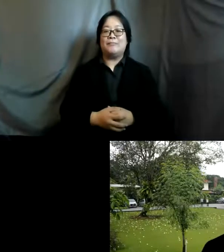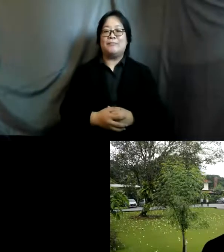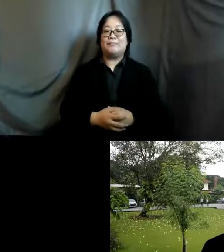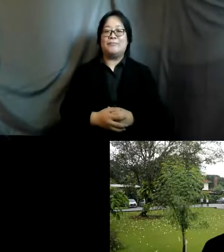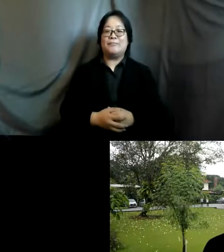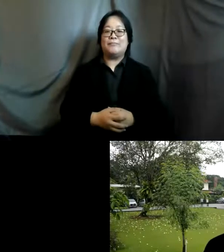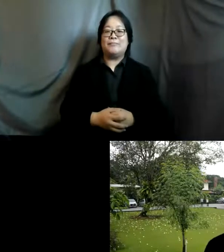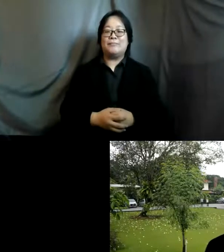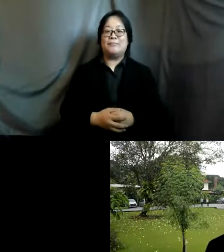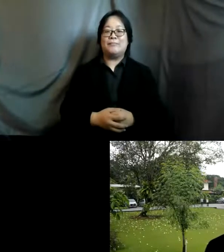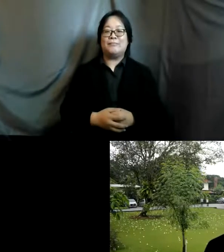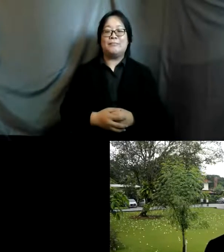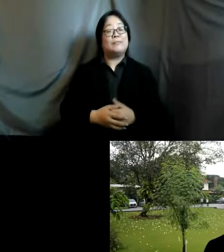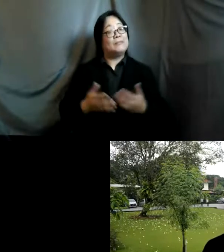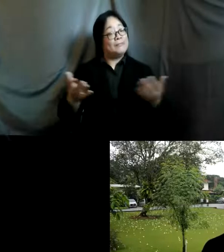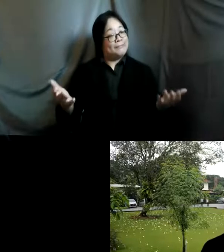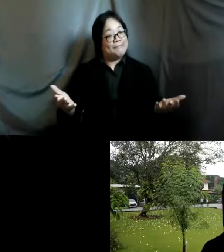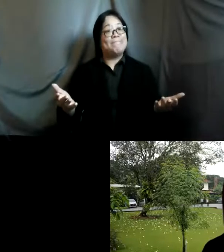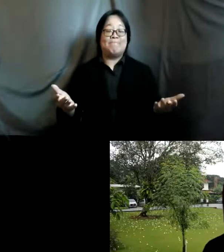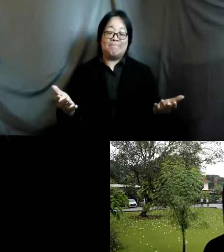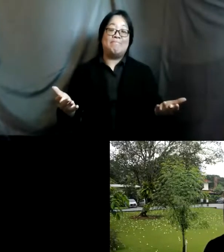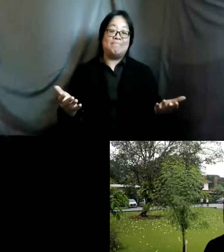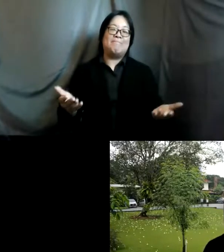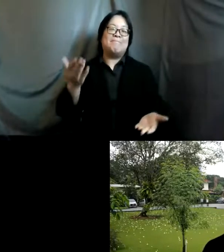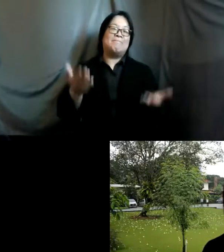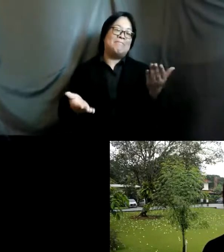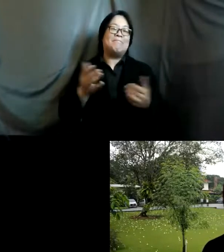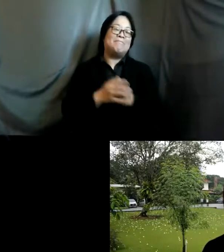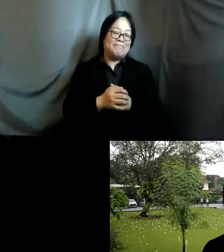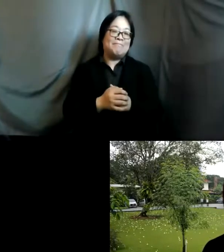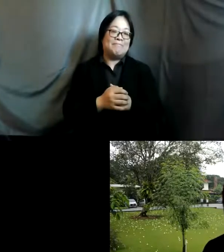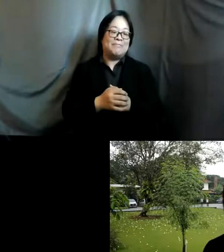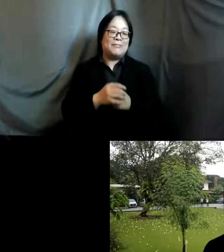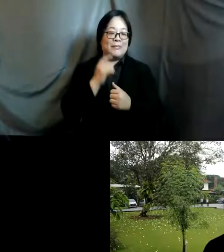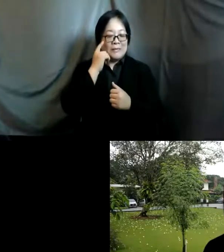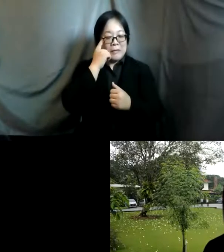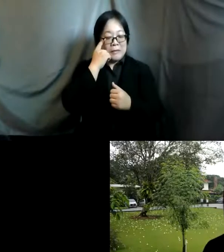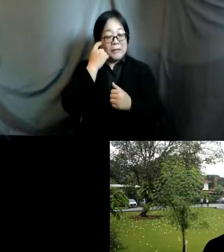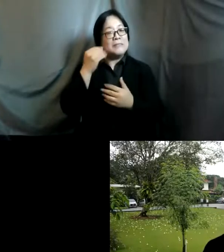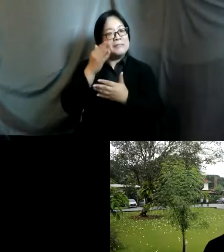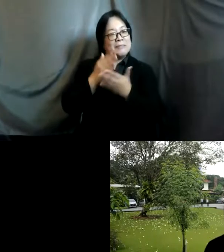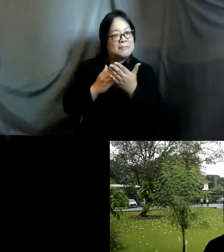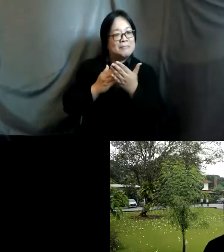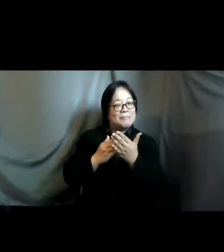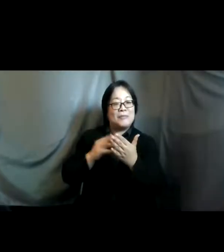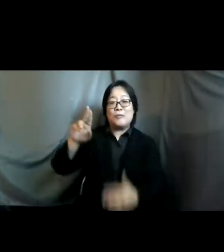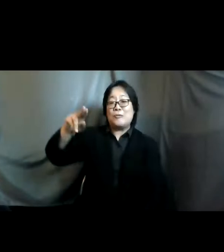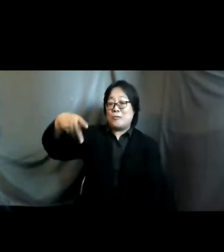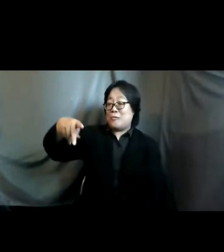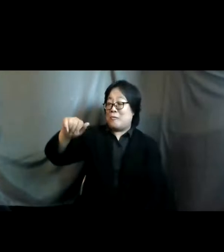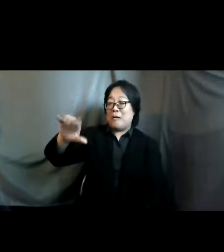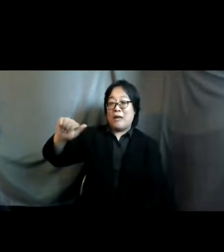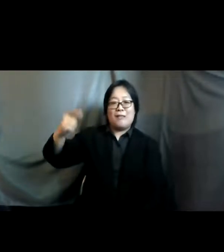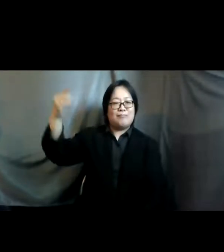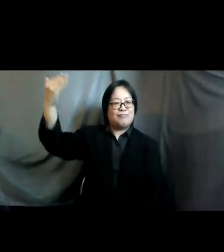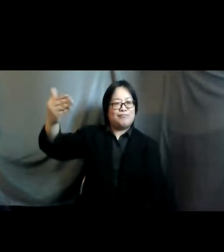what i would like to say today would probably be reiterating some of many of the things that have already been said and many of the things that you